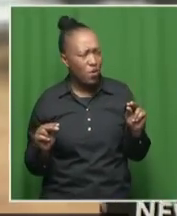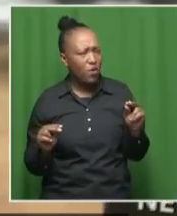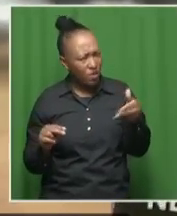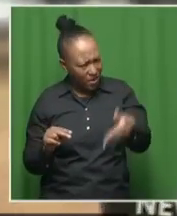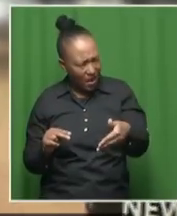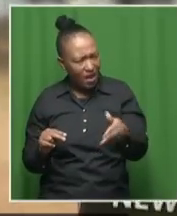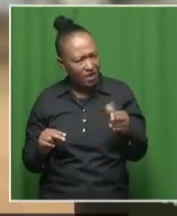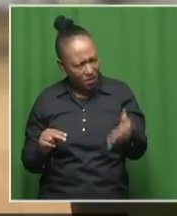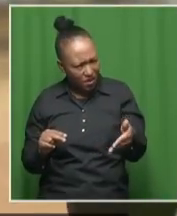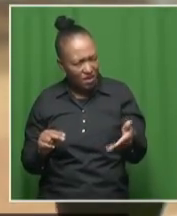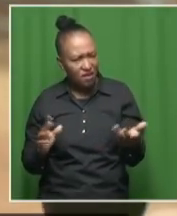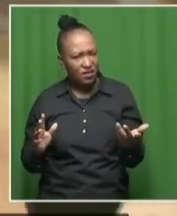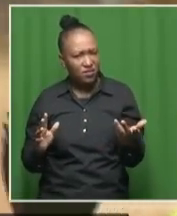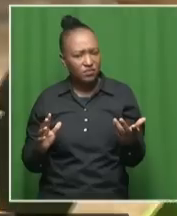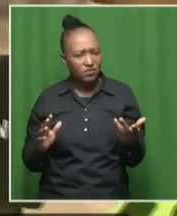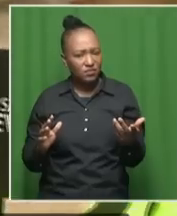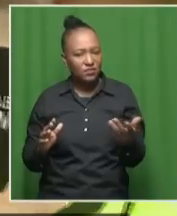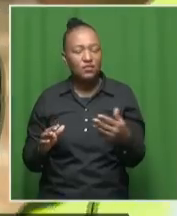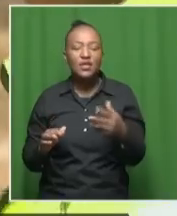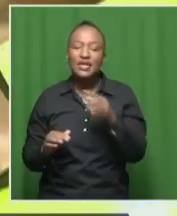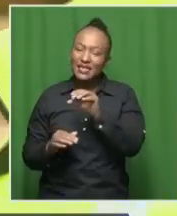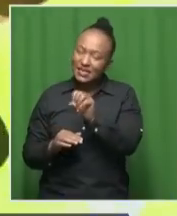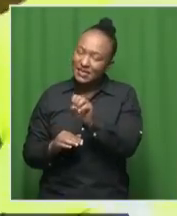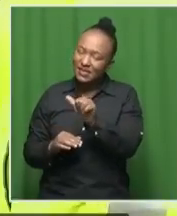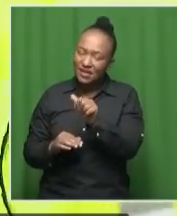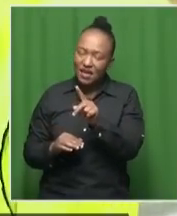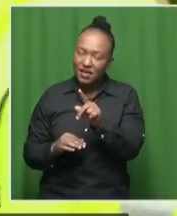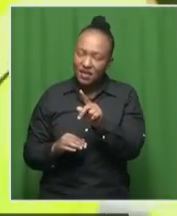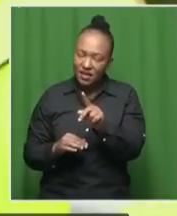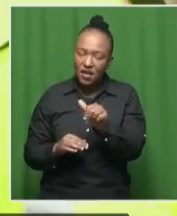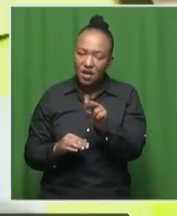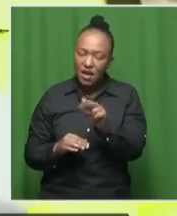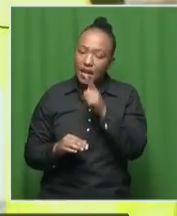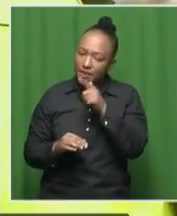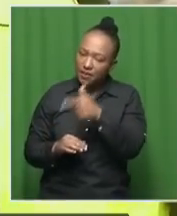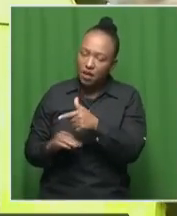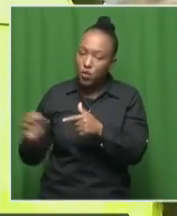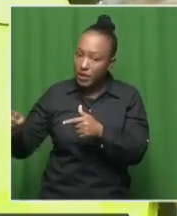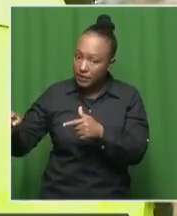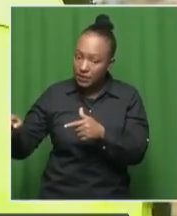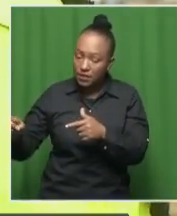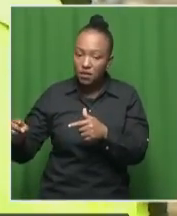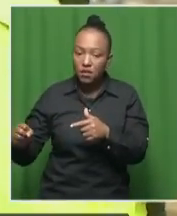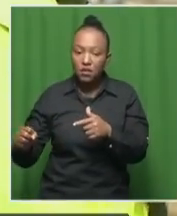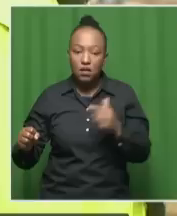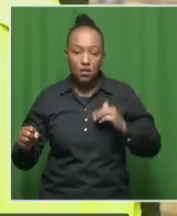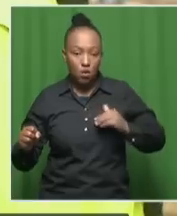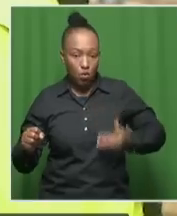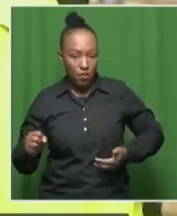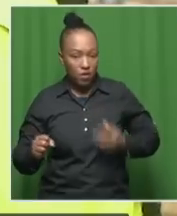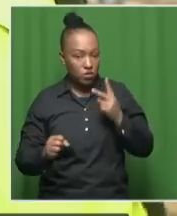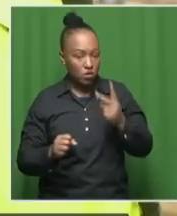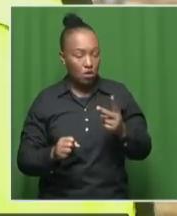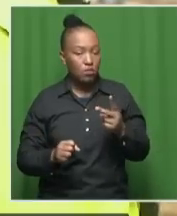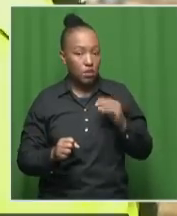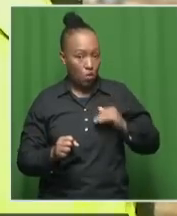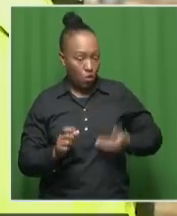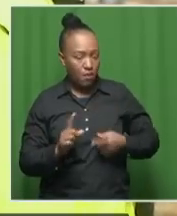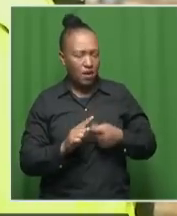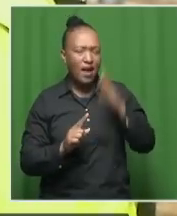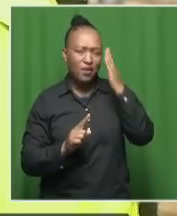they were here. They were not here, MMC. Zakina, me tell you. Yes. Like, that's why the lady that we actually saw here, I know them very well,